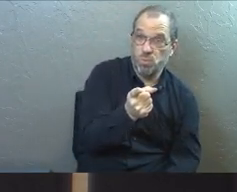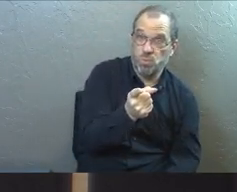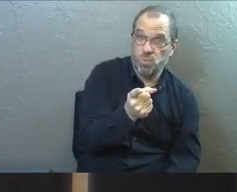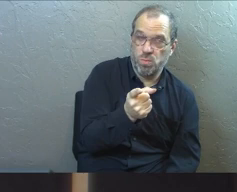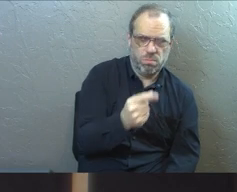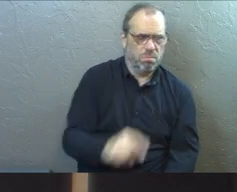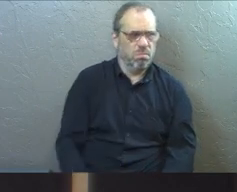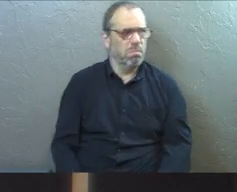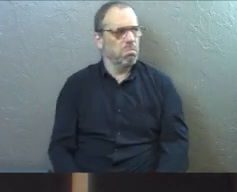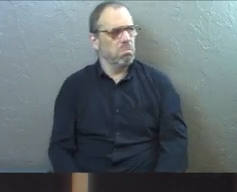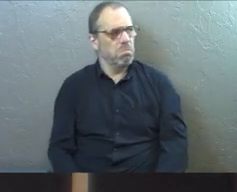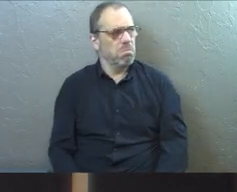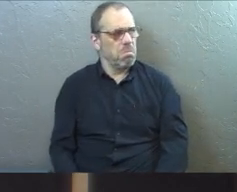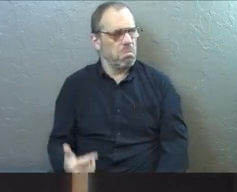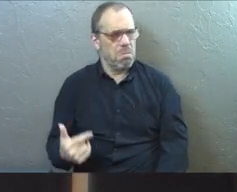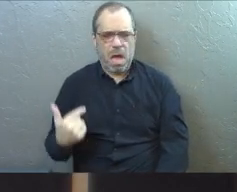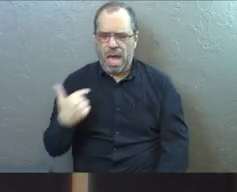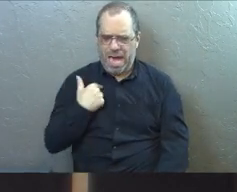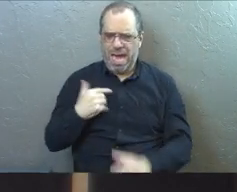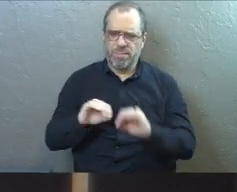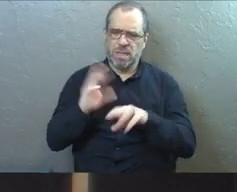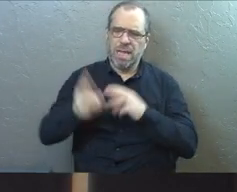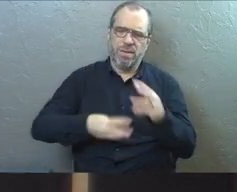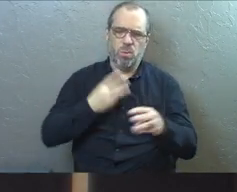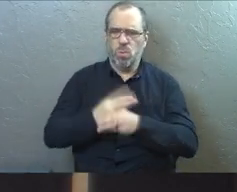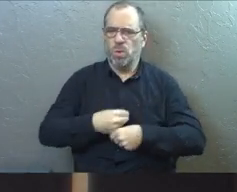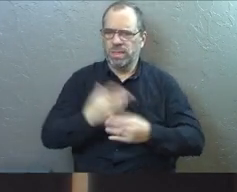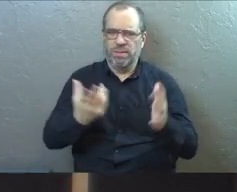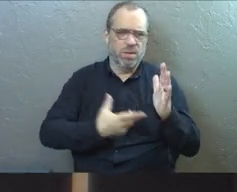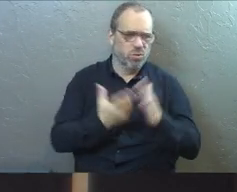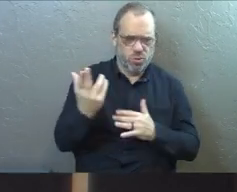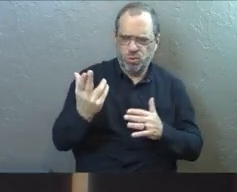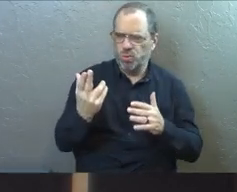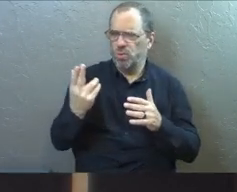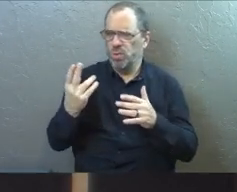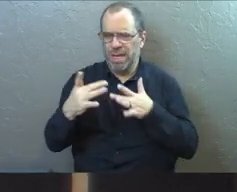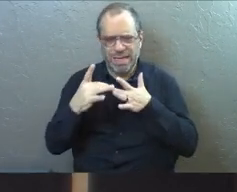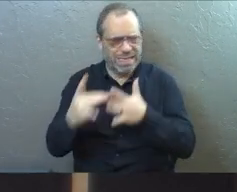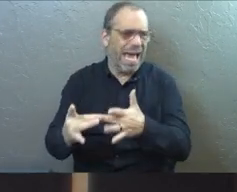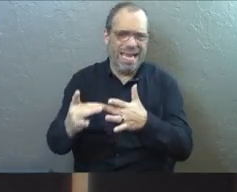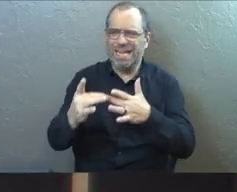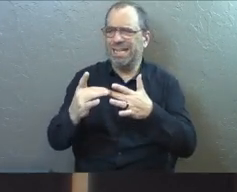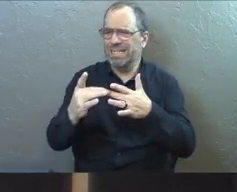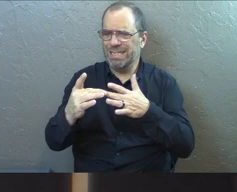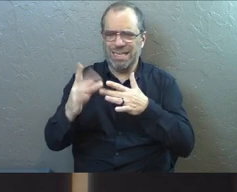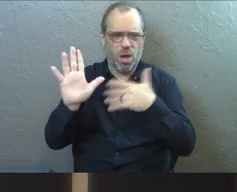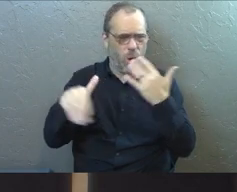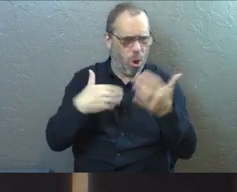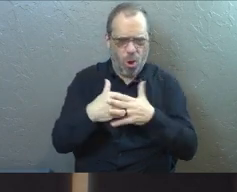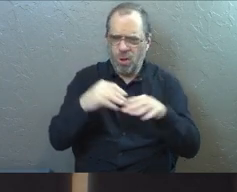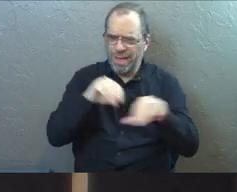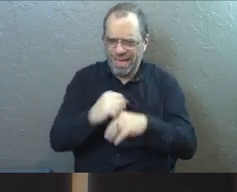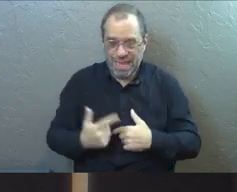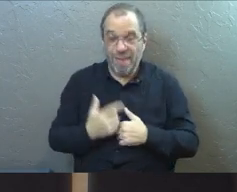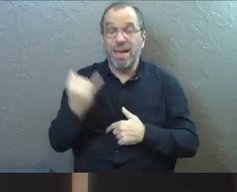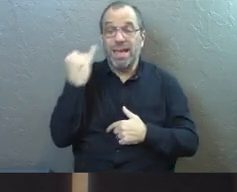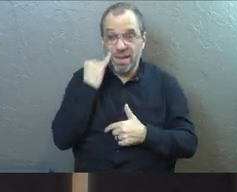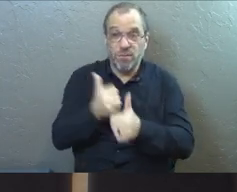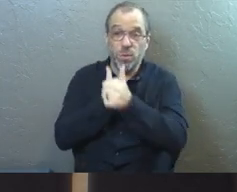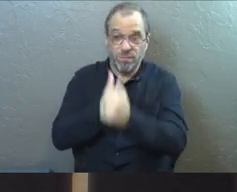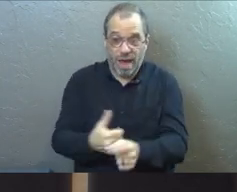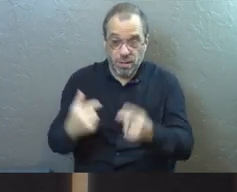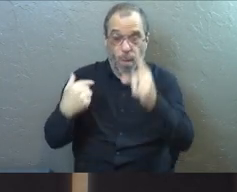He's saying, Jesus says, I'm the light of the world. I'm the one that's bringing truth, and bringing guidance, and bringing direction to everything, and if you